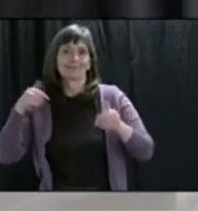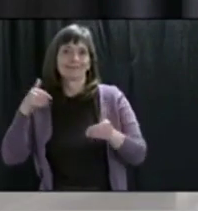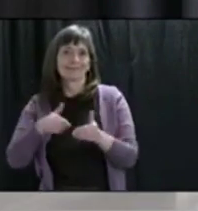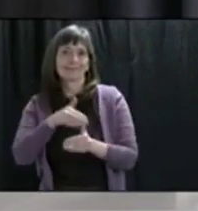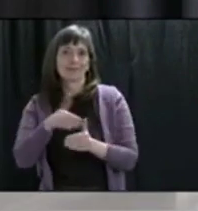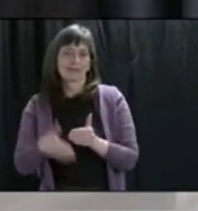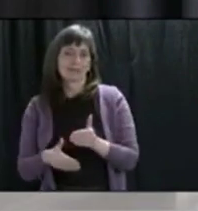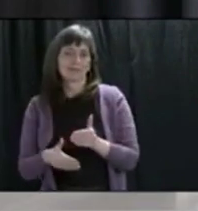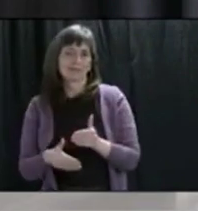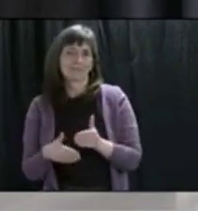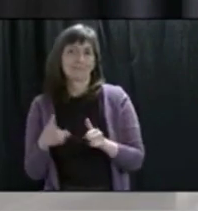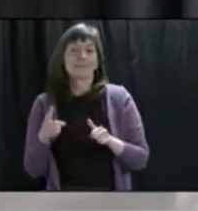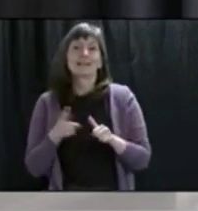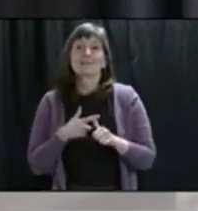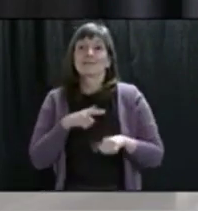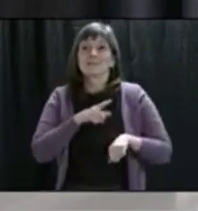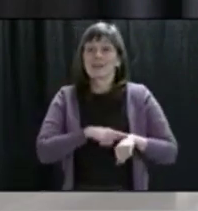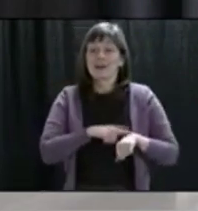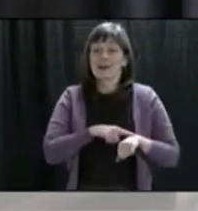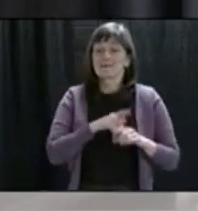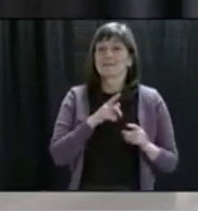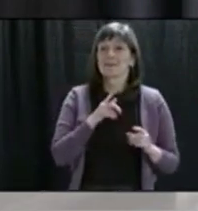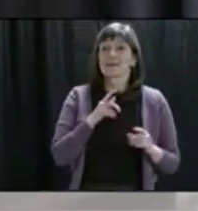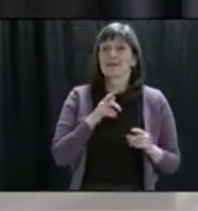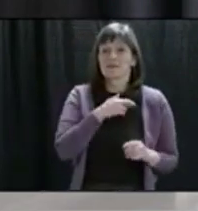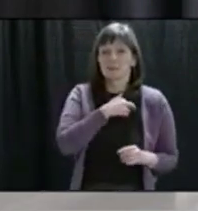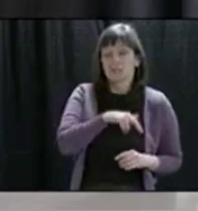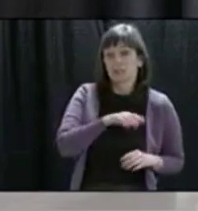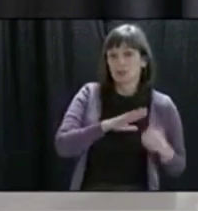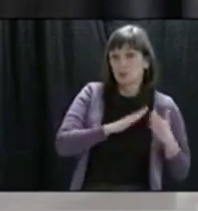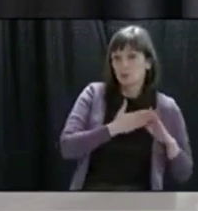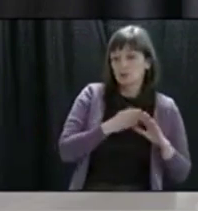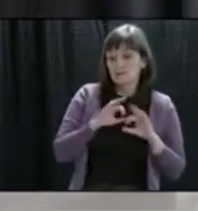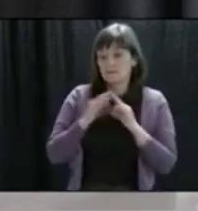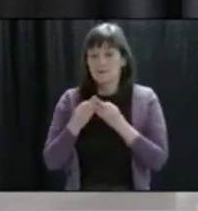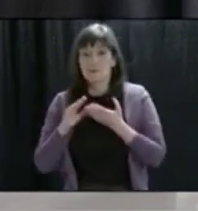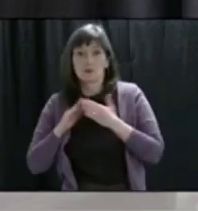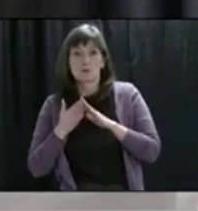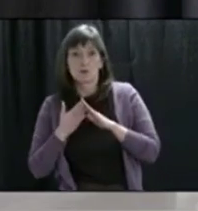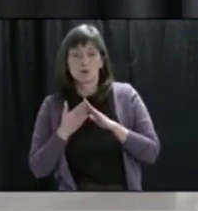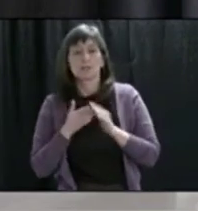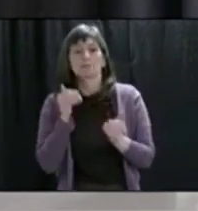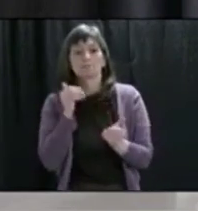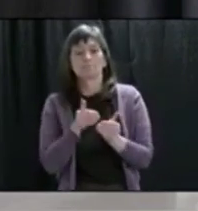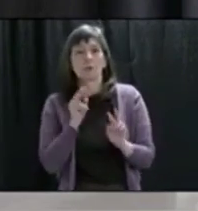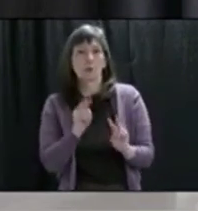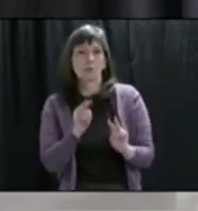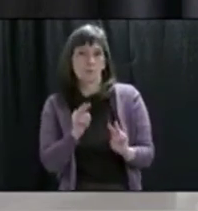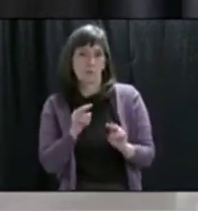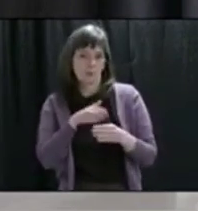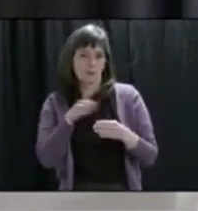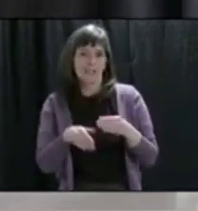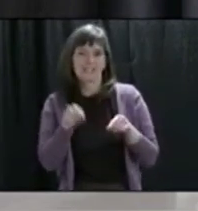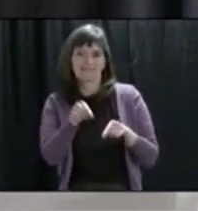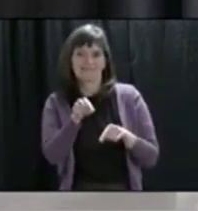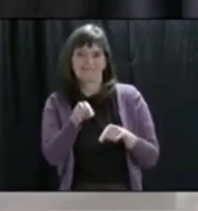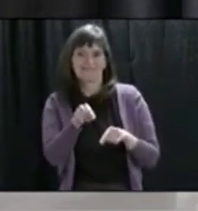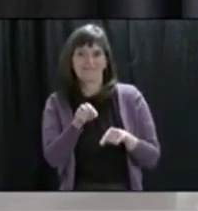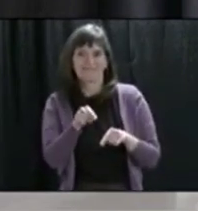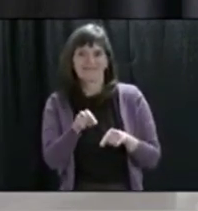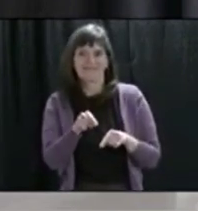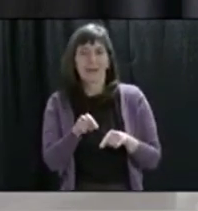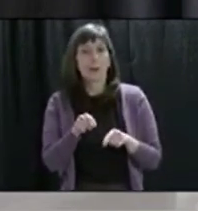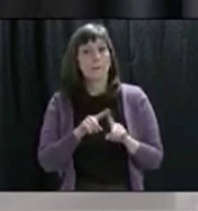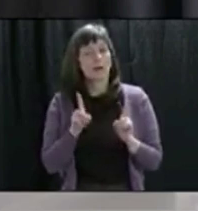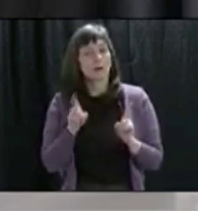in the faith community and for families, but this year we need to mark it differently. Dr Fitzgerald and the Premier have both emphasised